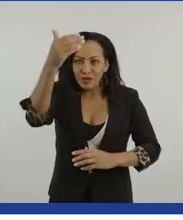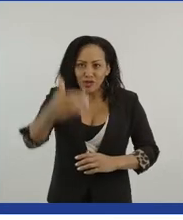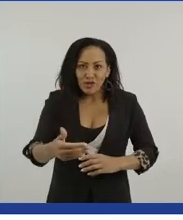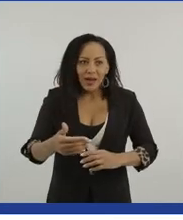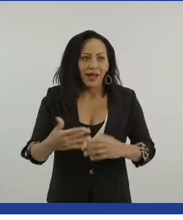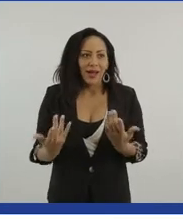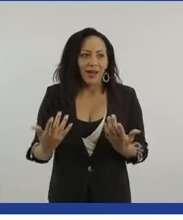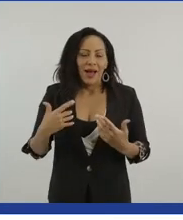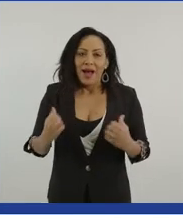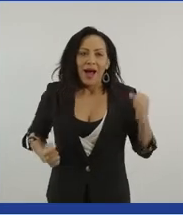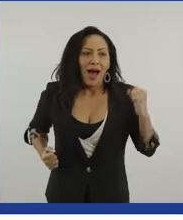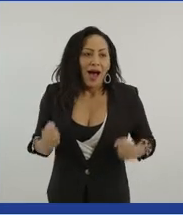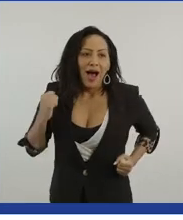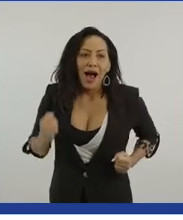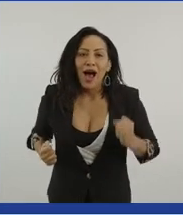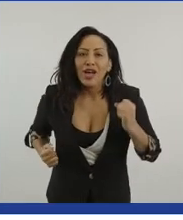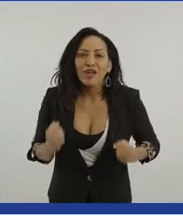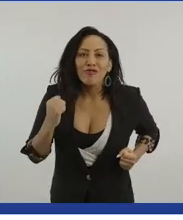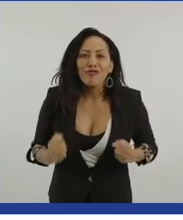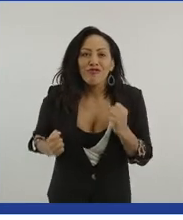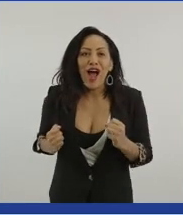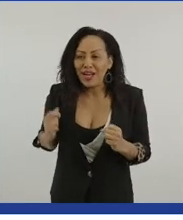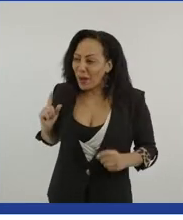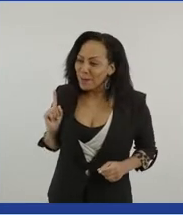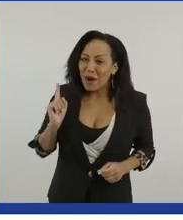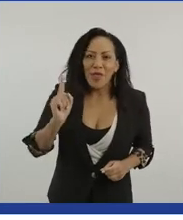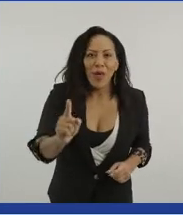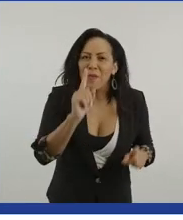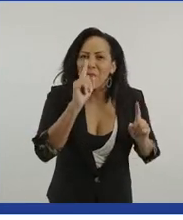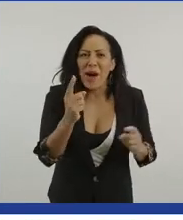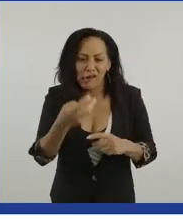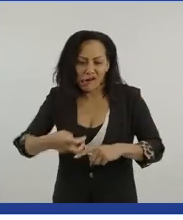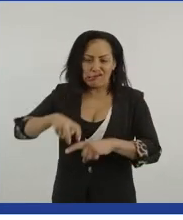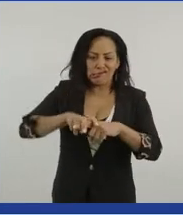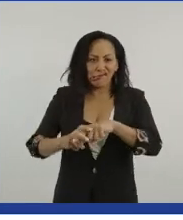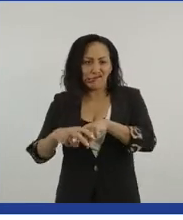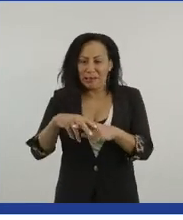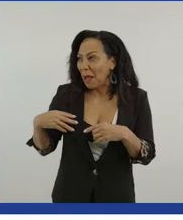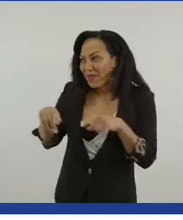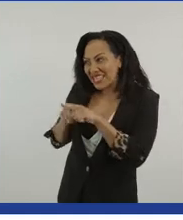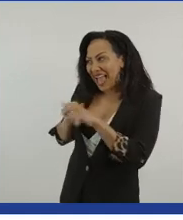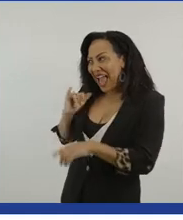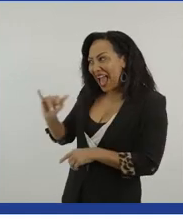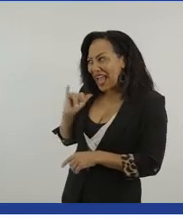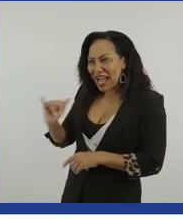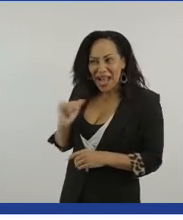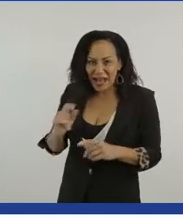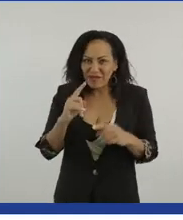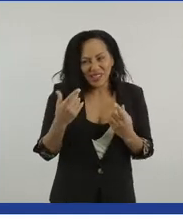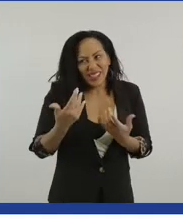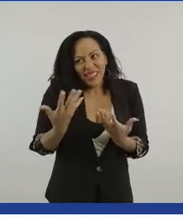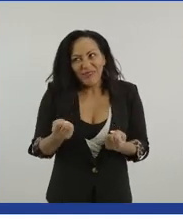I can run a marathon, I can't even get on a stall. I can do a challenge as well. They're so high. We have all those challenges, don't we? Thank you for